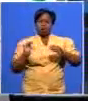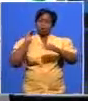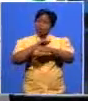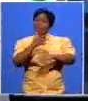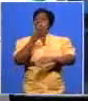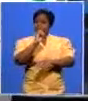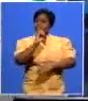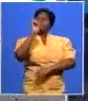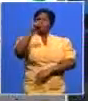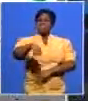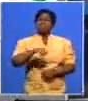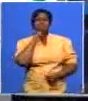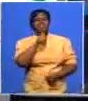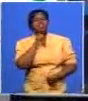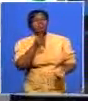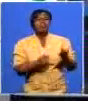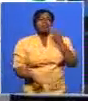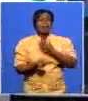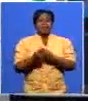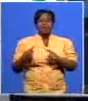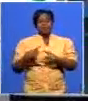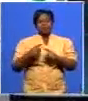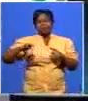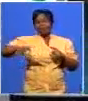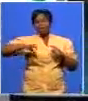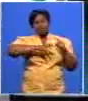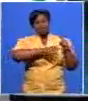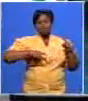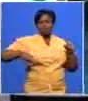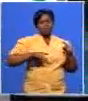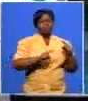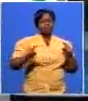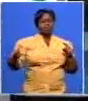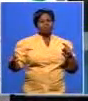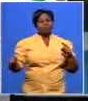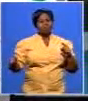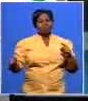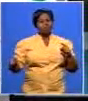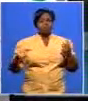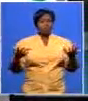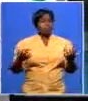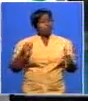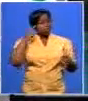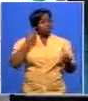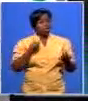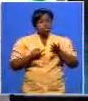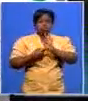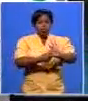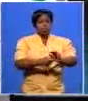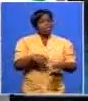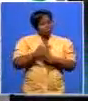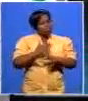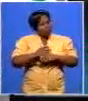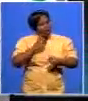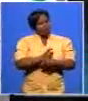a number of flash points in terms of our own problems in that in that metro is actually a reflection of the artwork